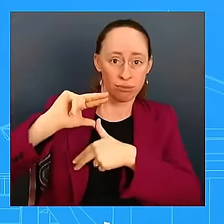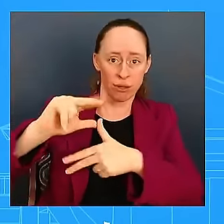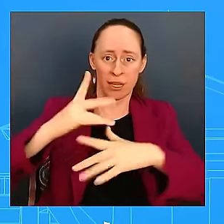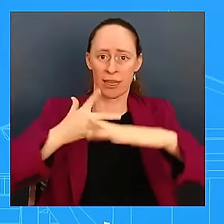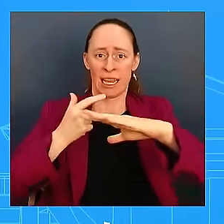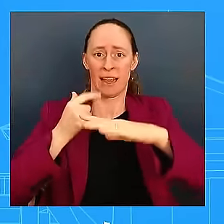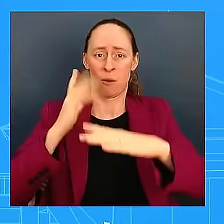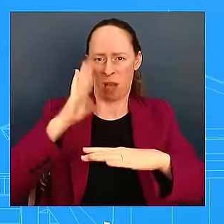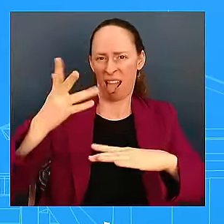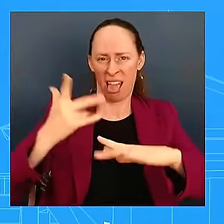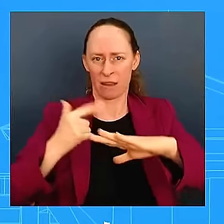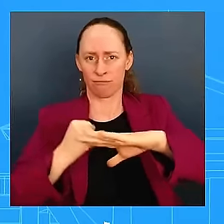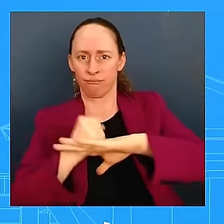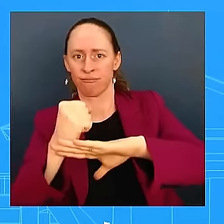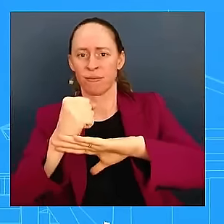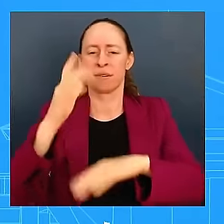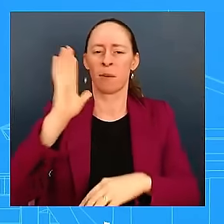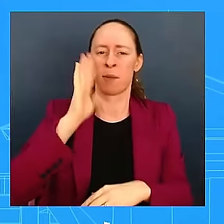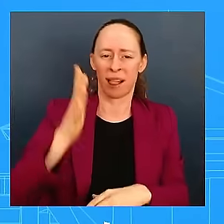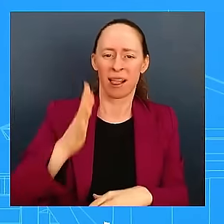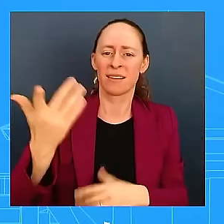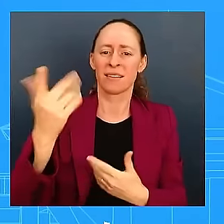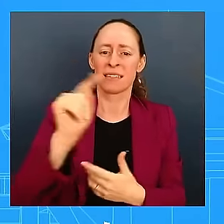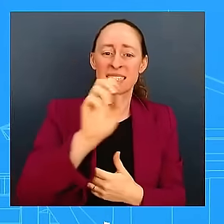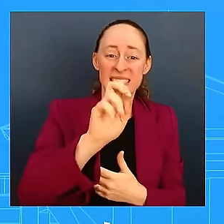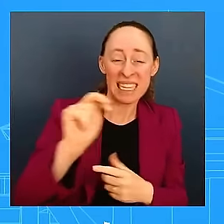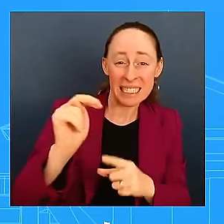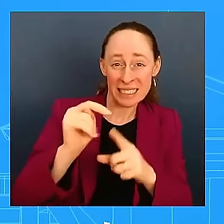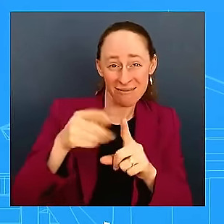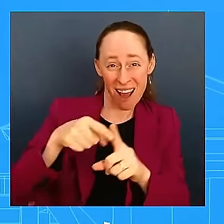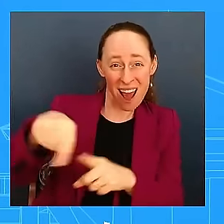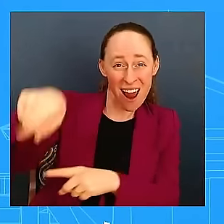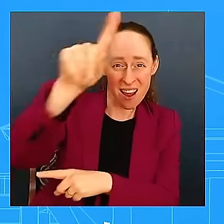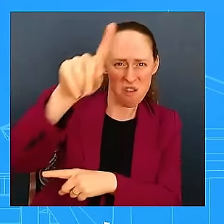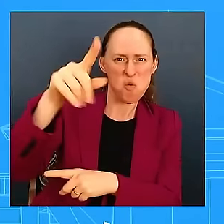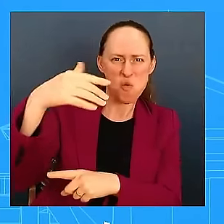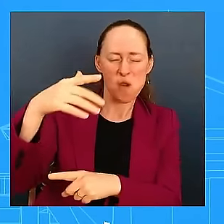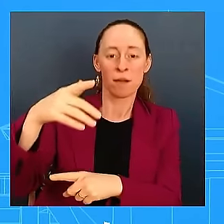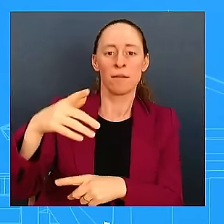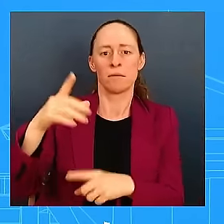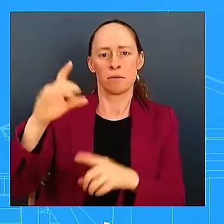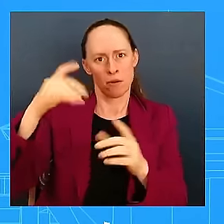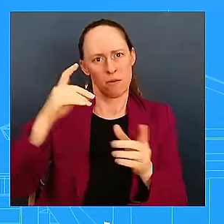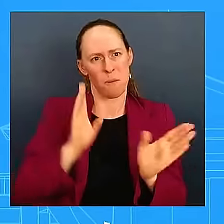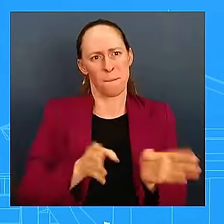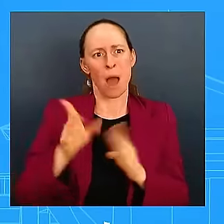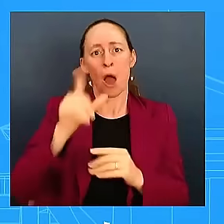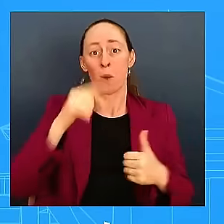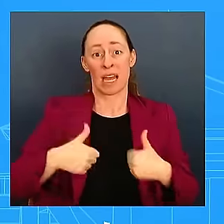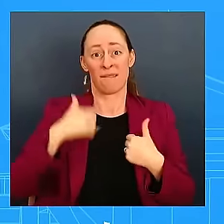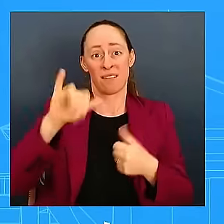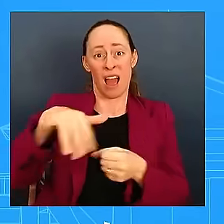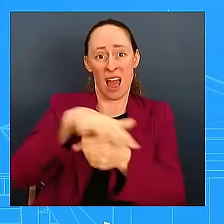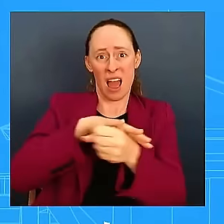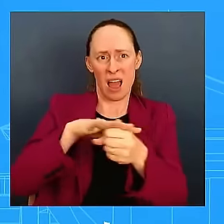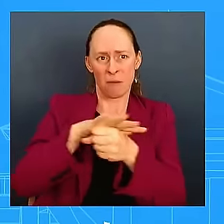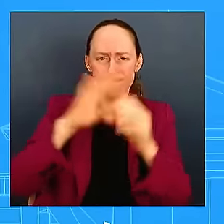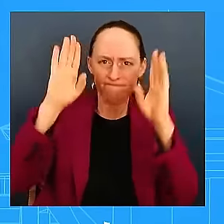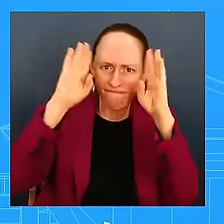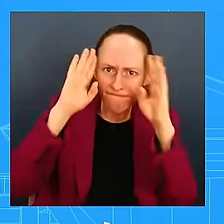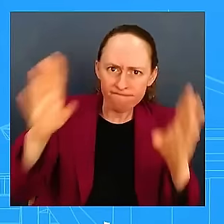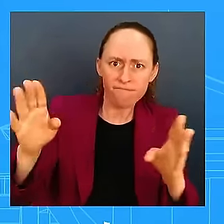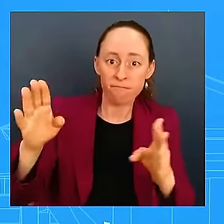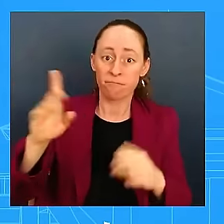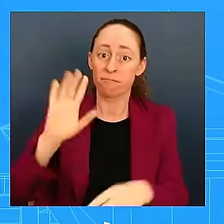And the President wants to make sure that everyone is paying attention to the potential life-threatening impacts that this storm may